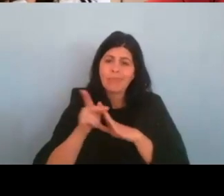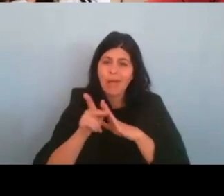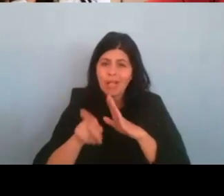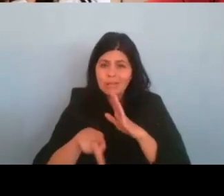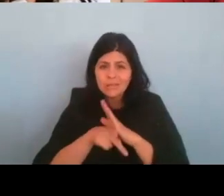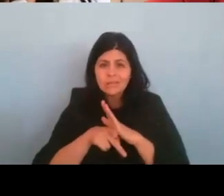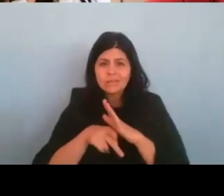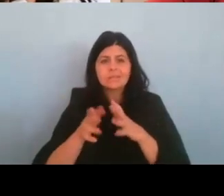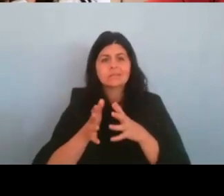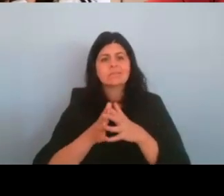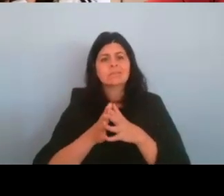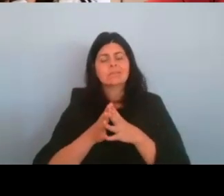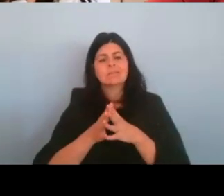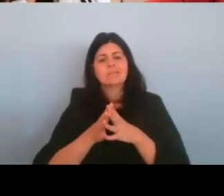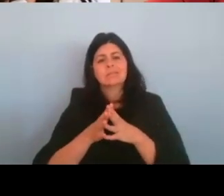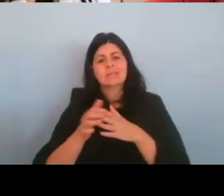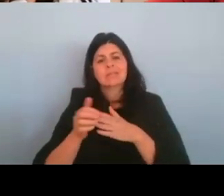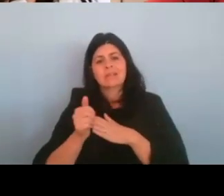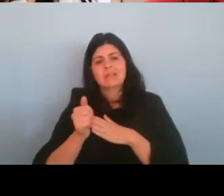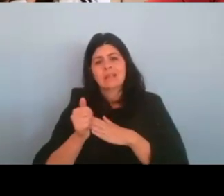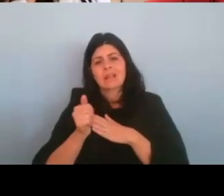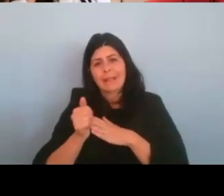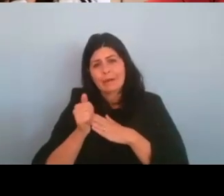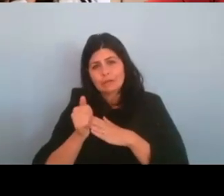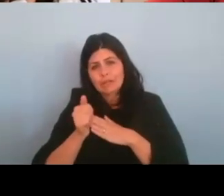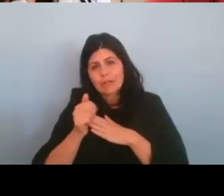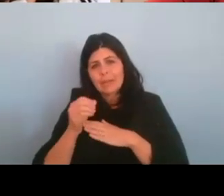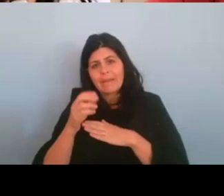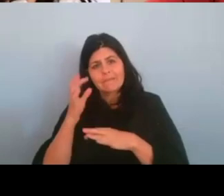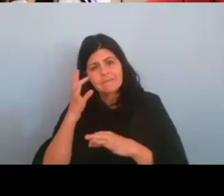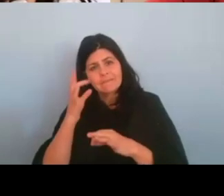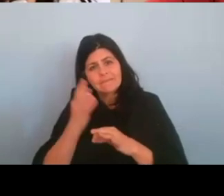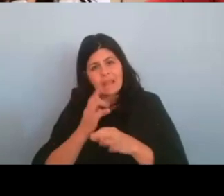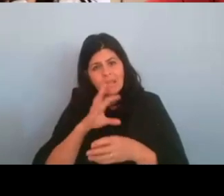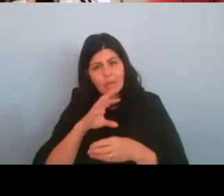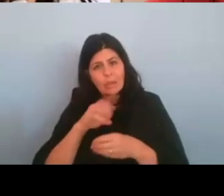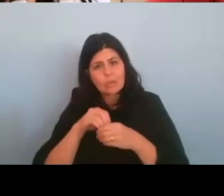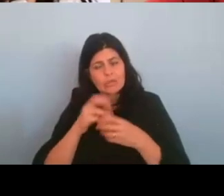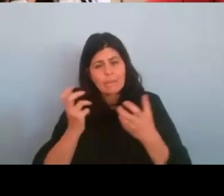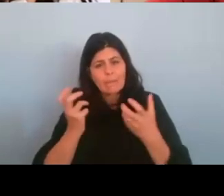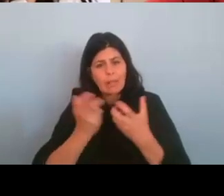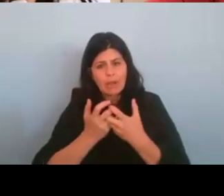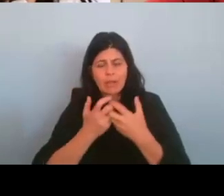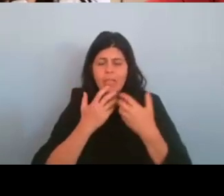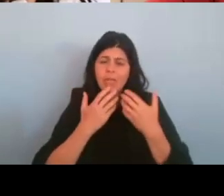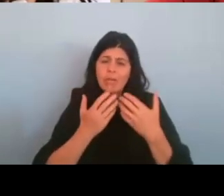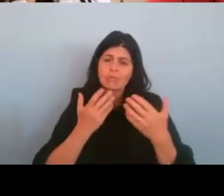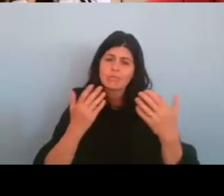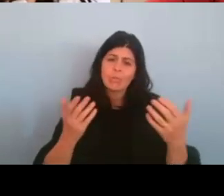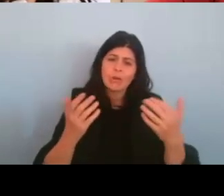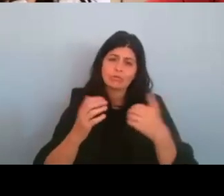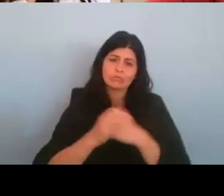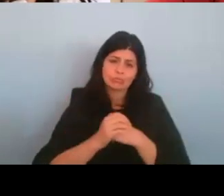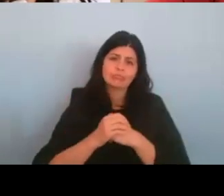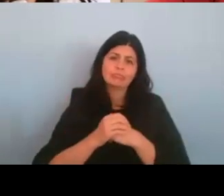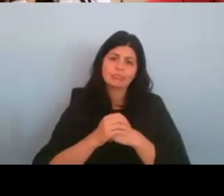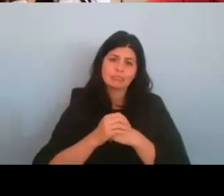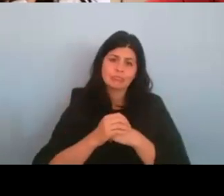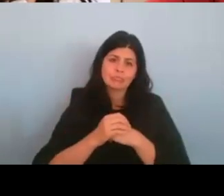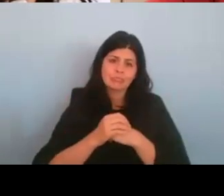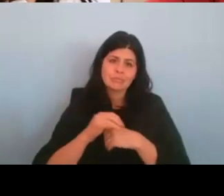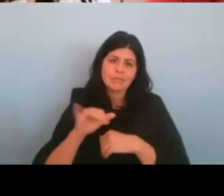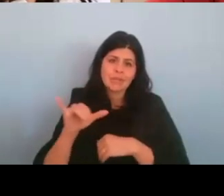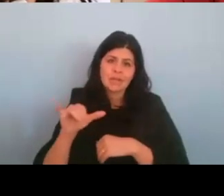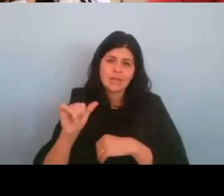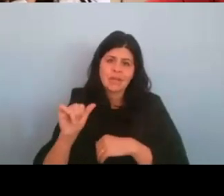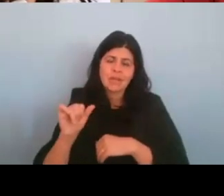in leadership, and in faith, inclusion, and belonging. So thank you so much, Yashar Koach, and,